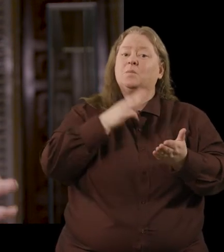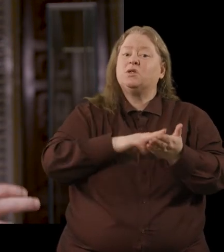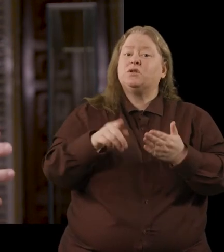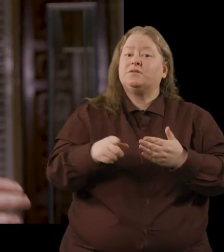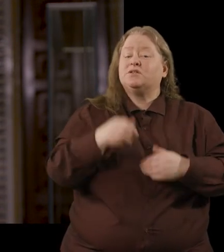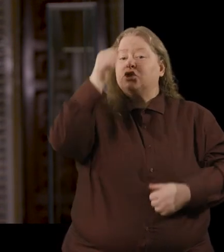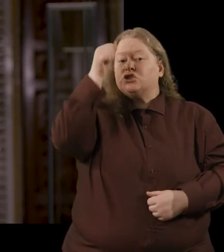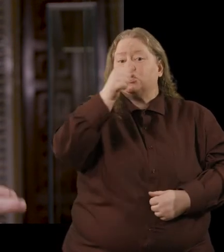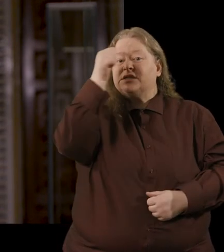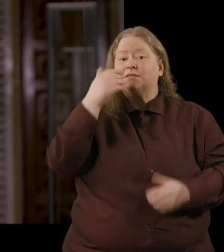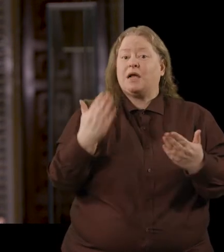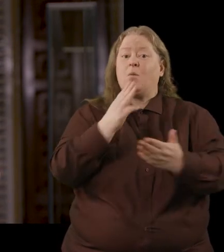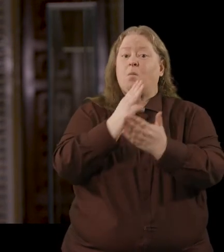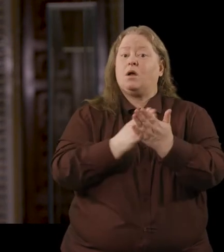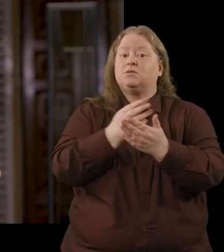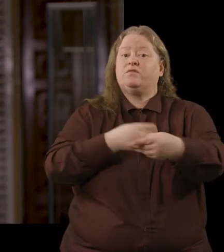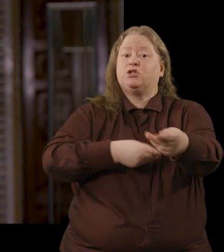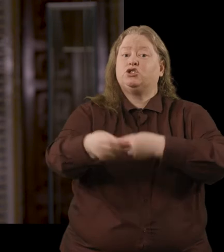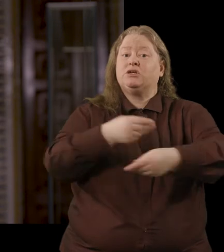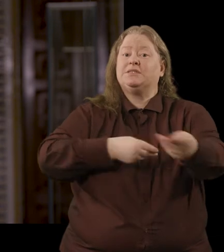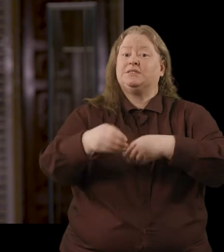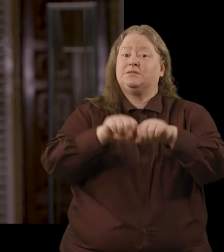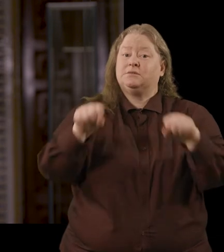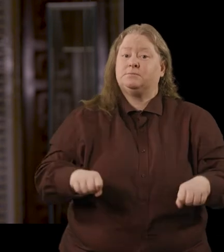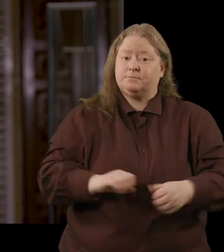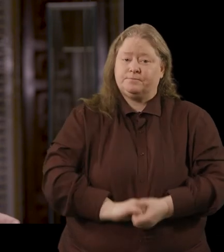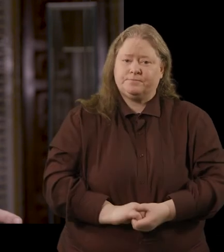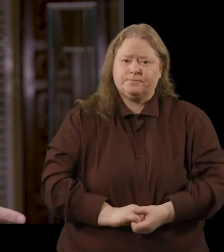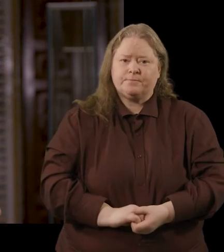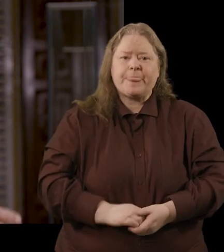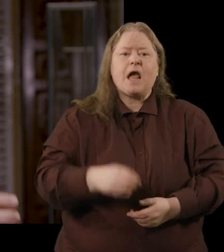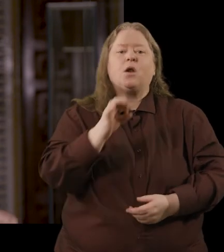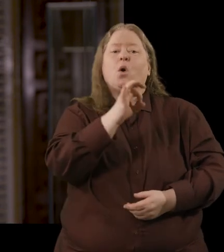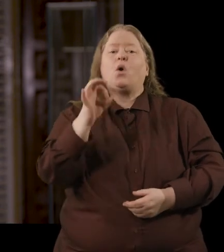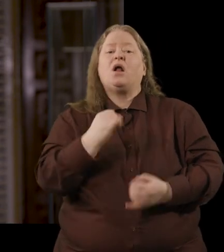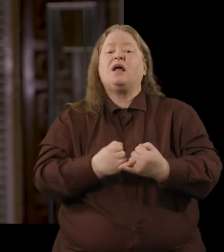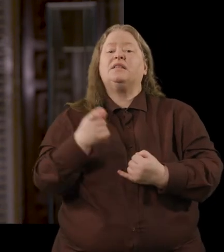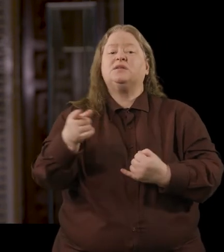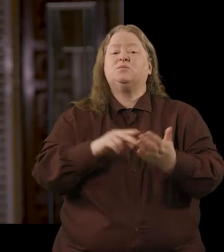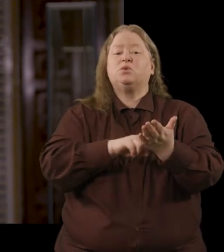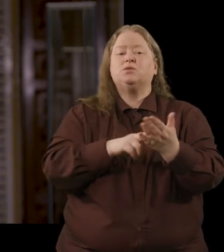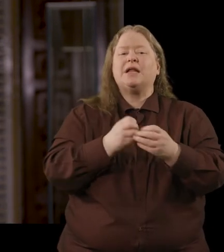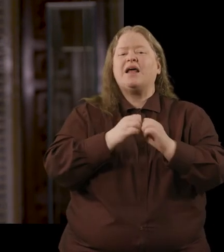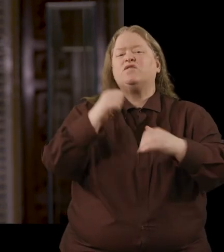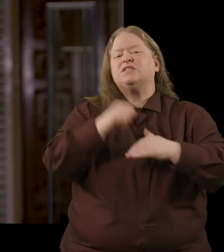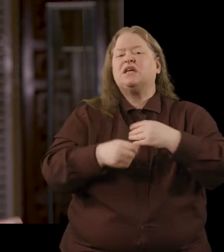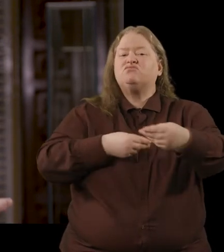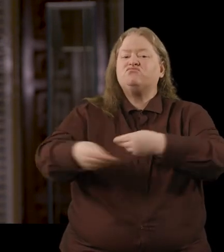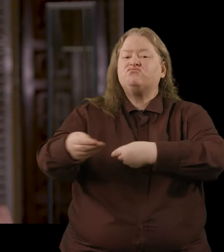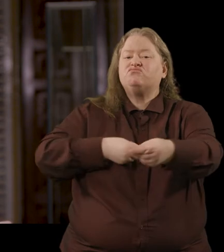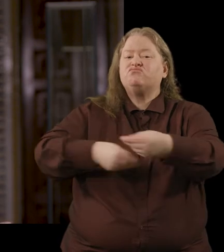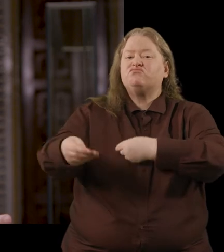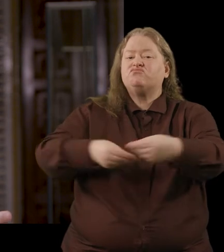christianity is now part of the trading system um and coins like this would be used in everyday uh